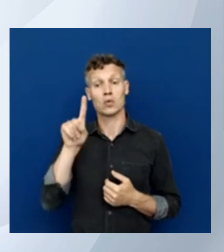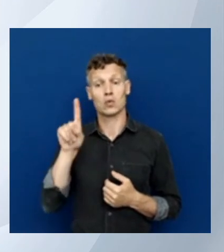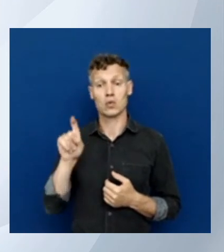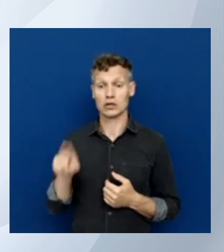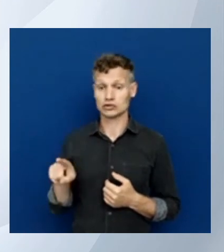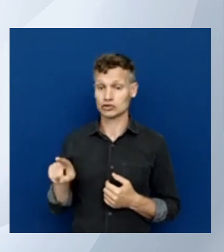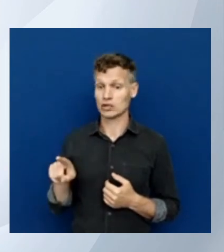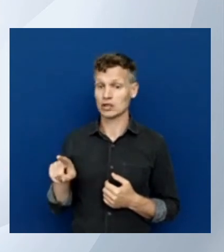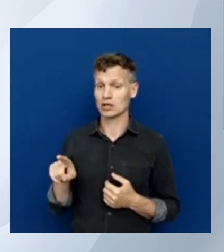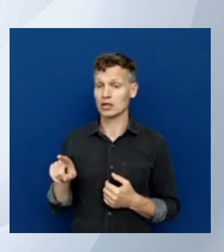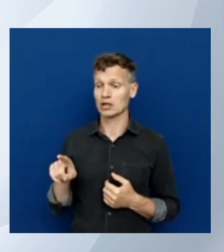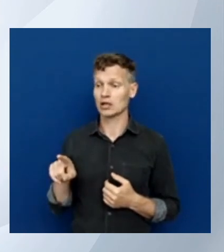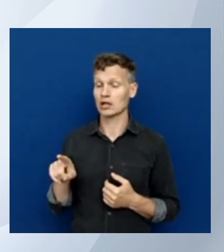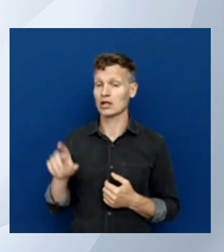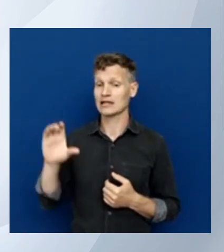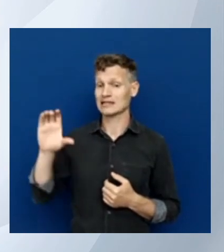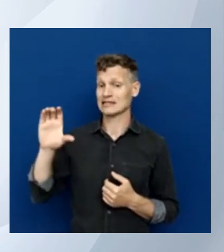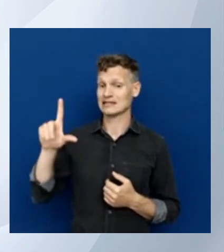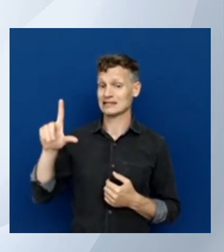intuitive